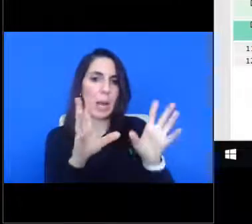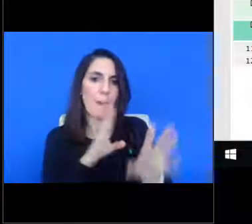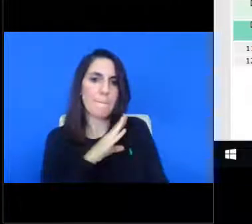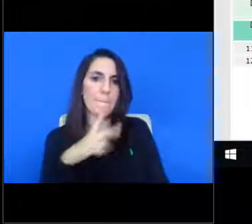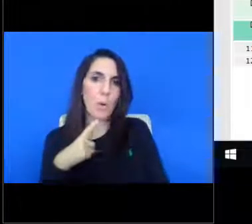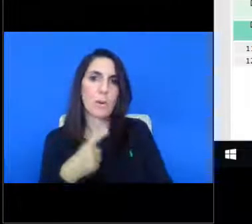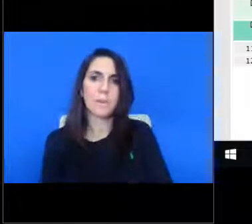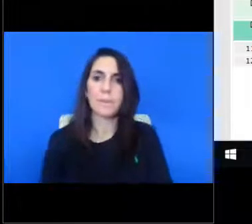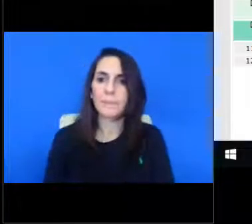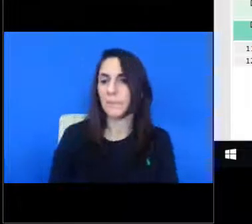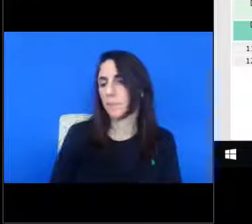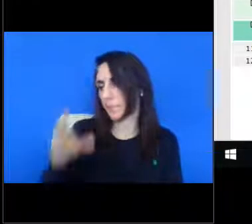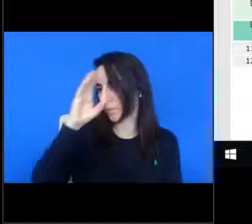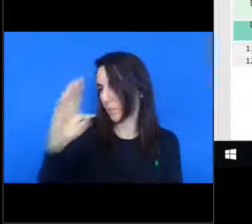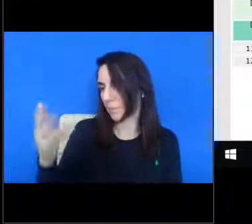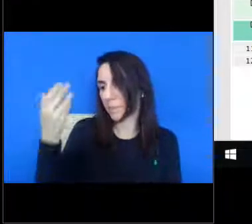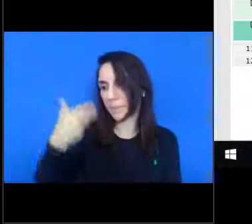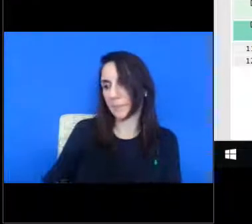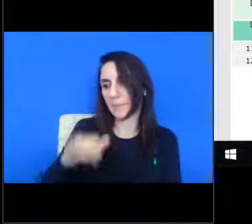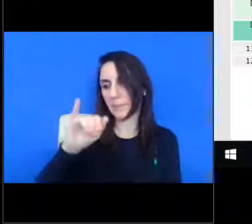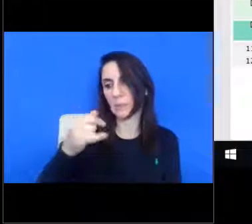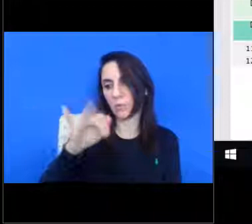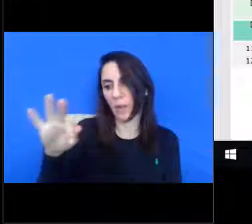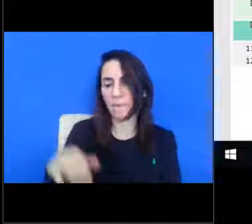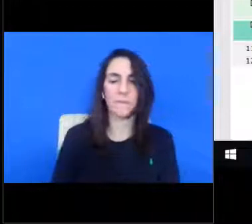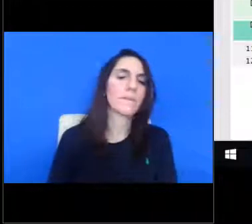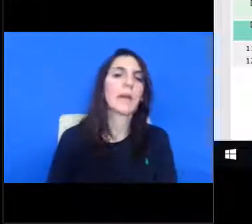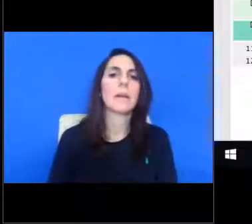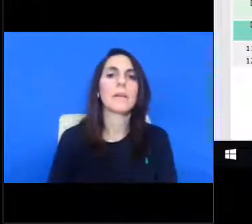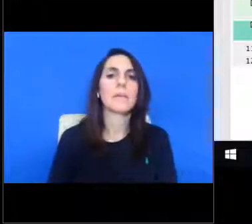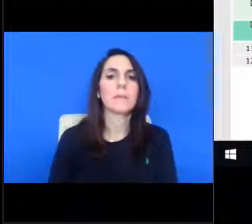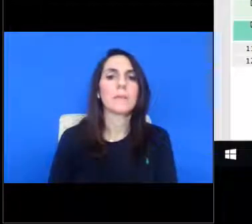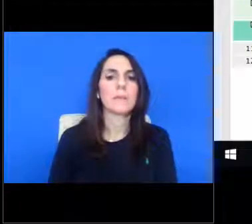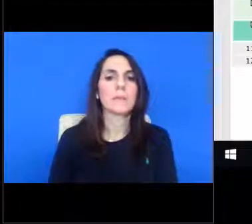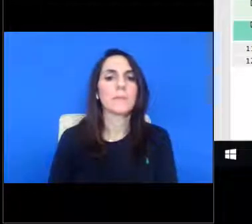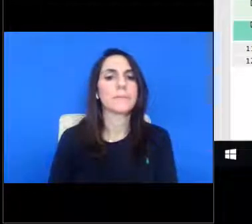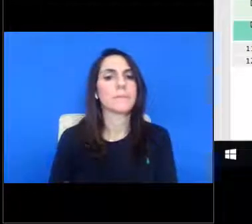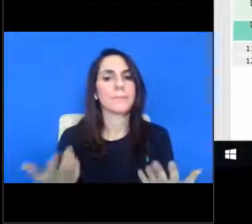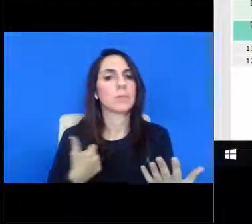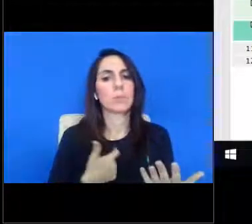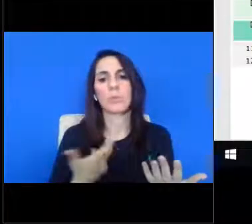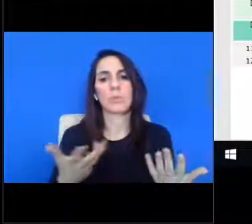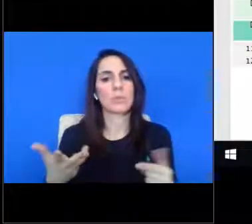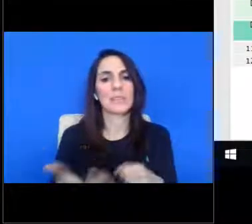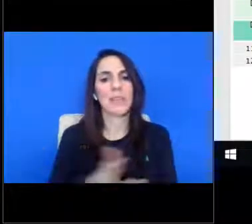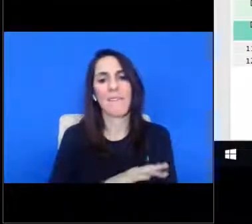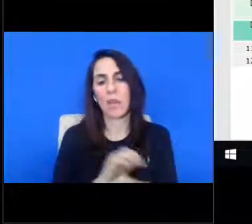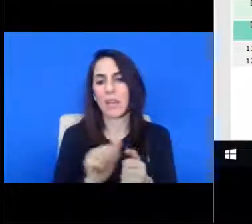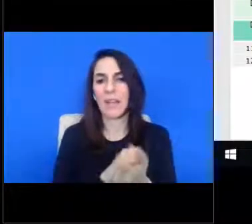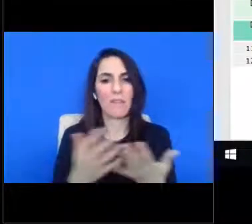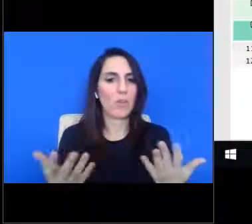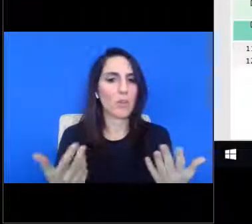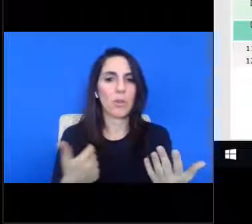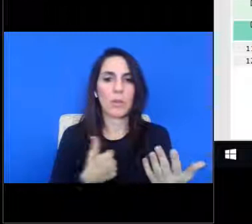Um, hello, this is, uh, this is Jeff. Um, no, I think we pretty much covered it or, you know, working